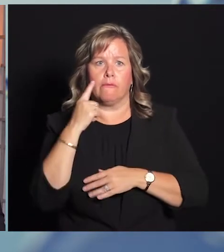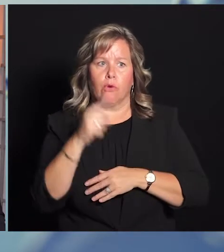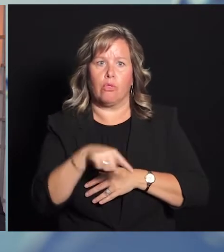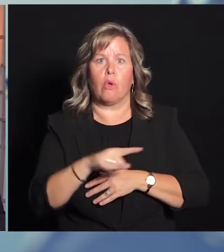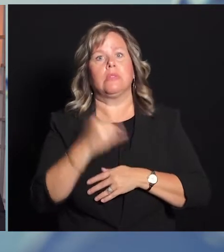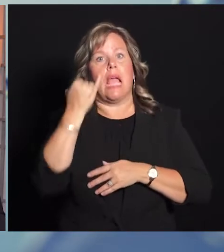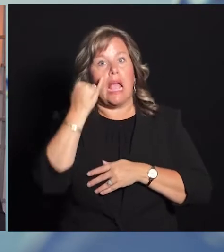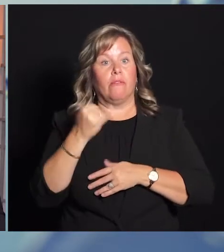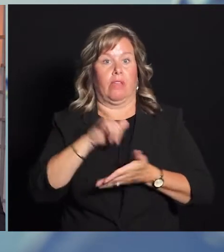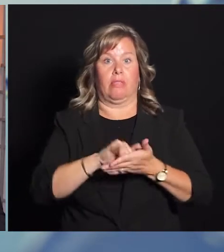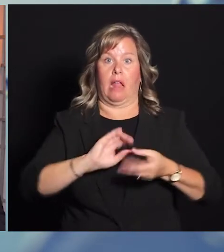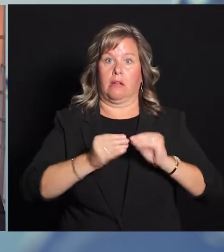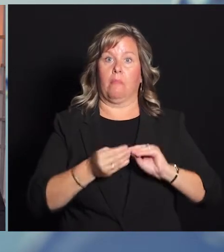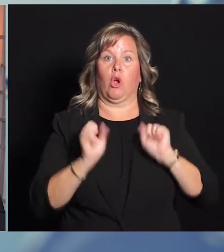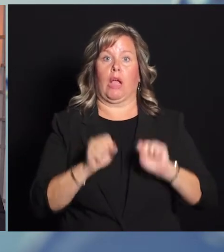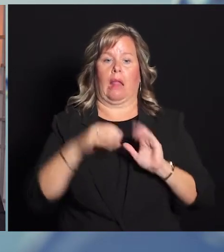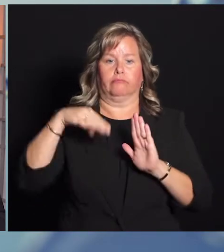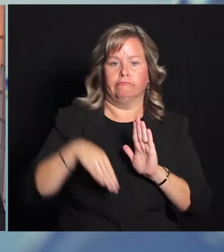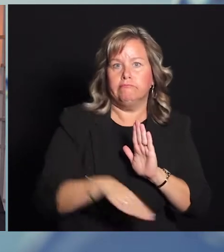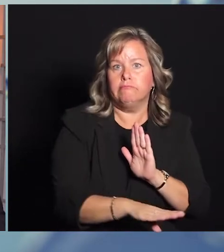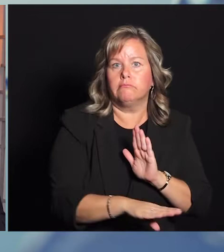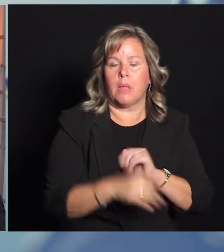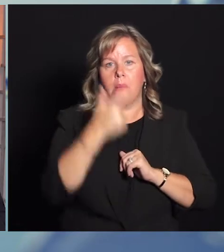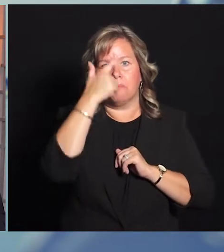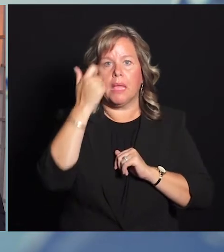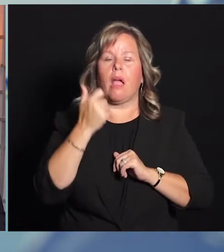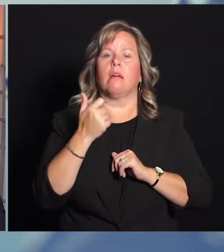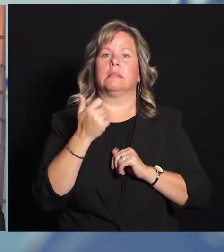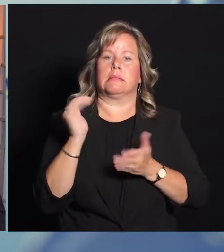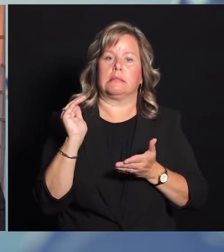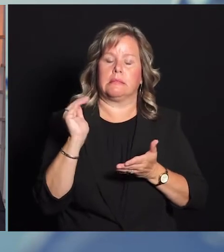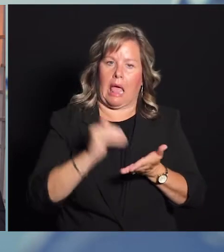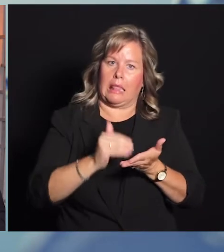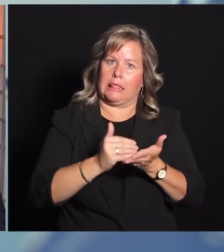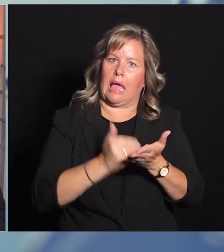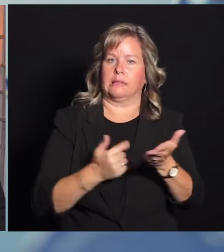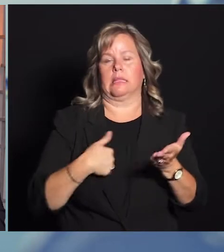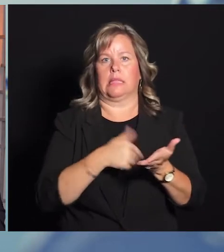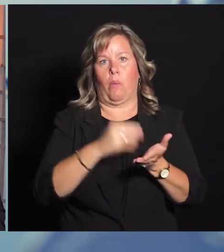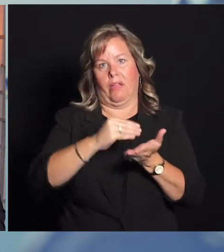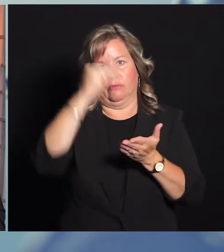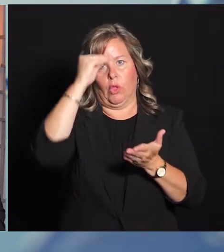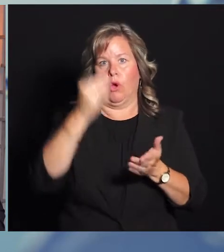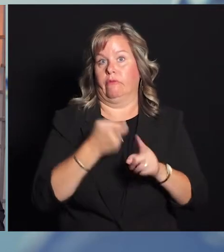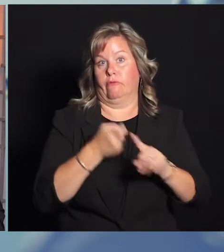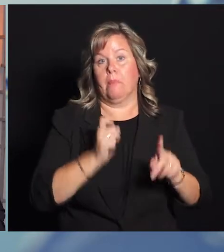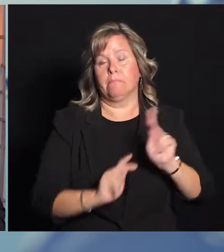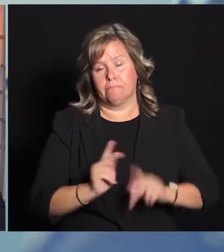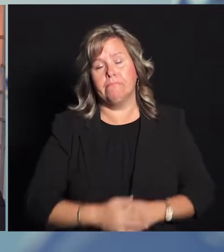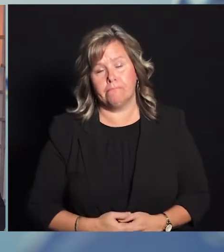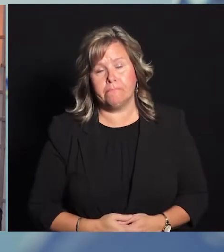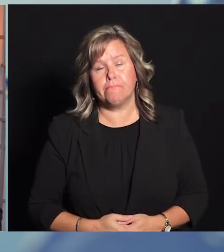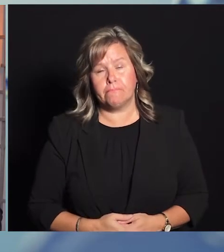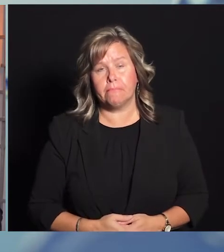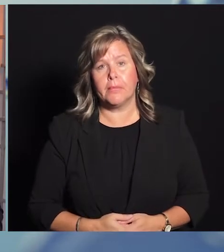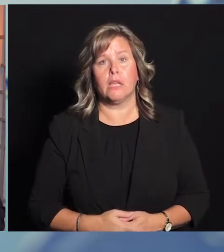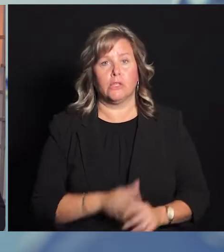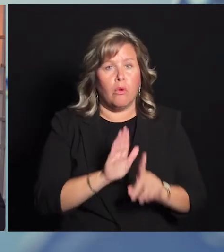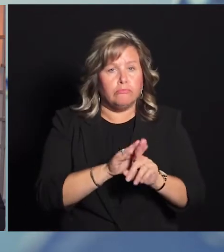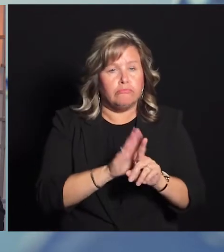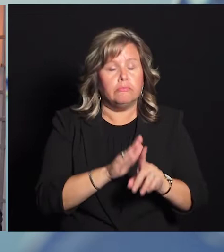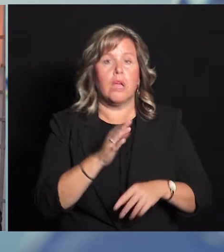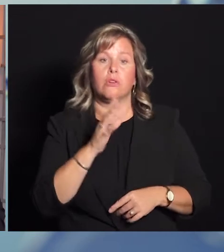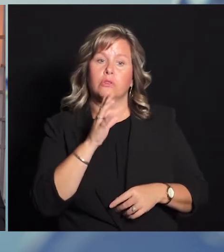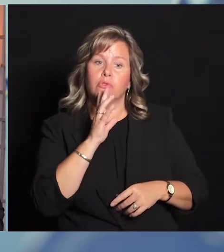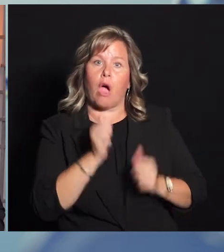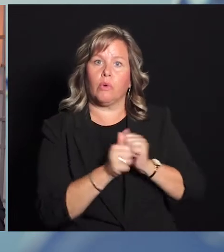I'd love it if we can see that number get smaller every year, in part because of the lessons we've learned from from him. Also remind you to